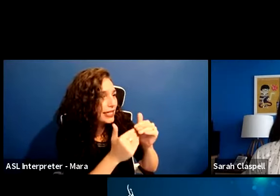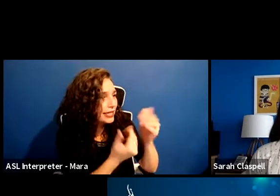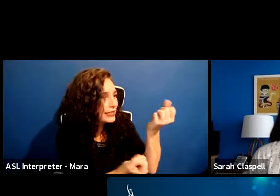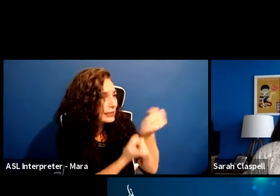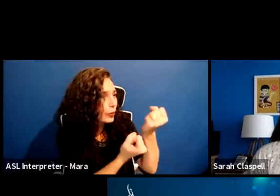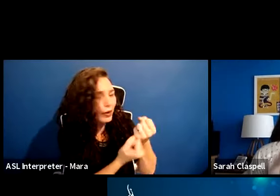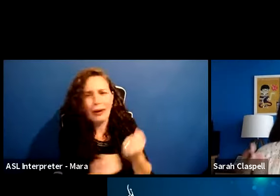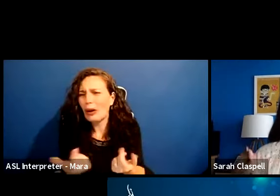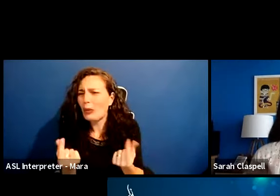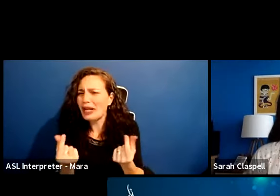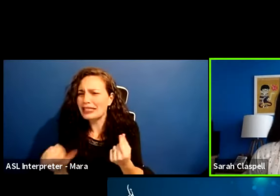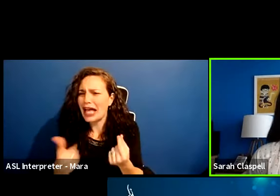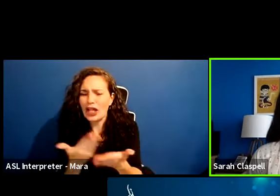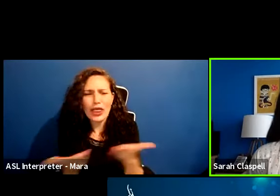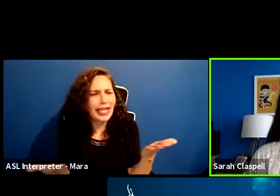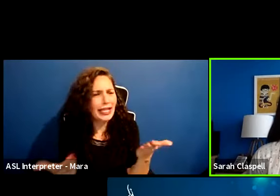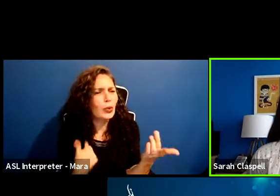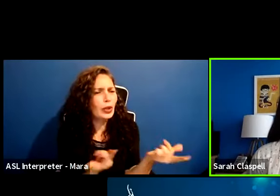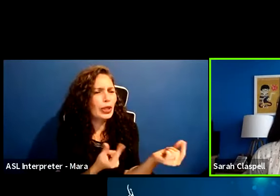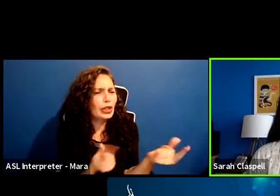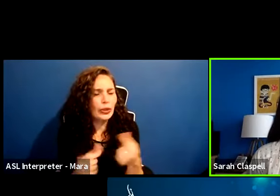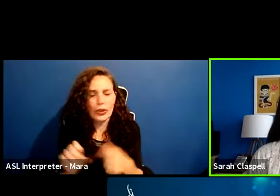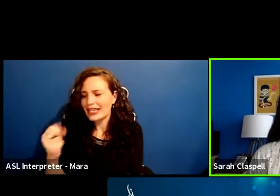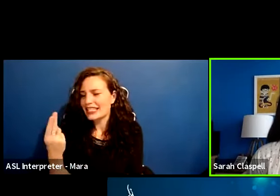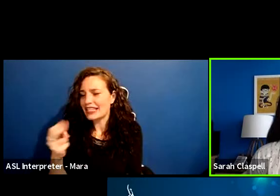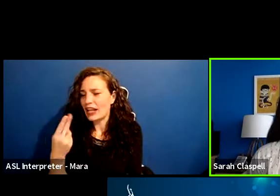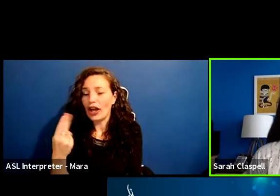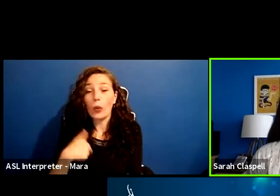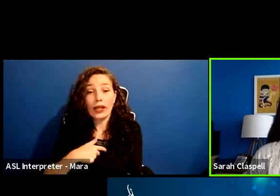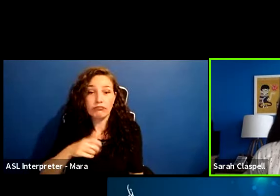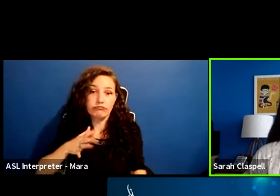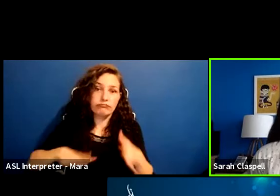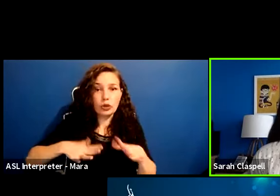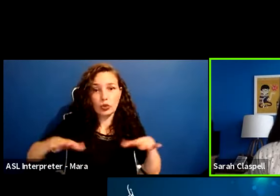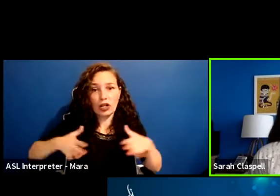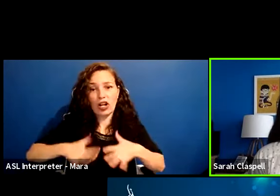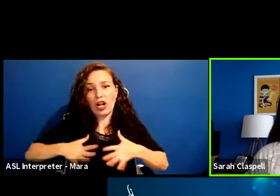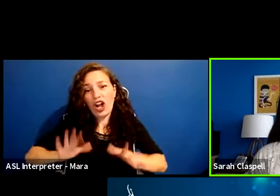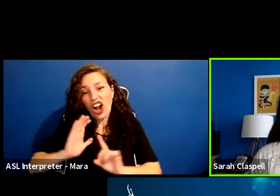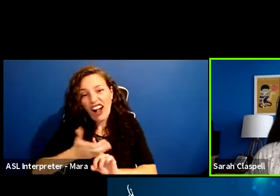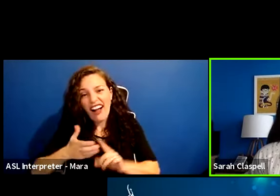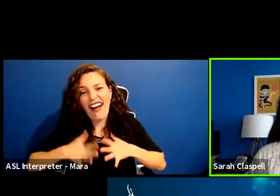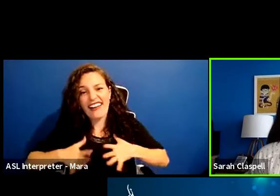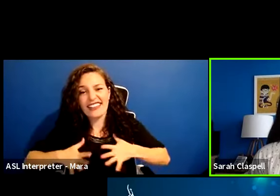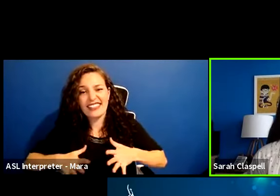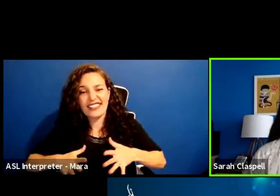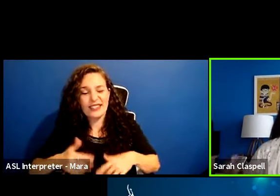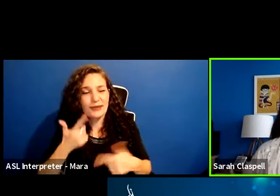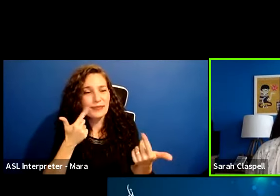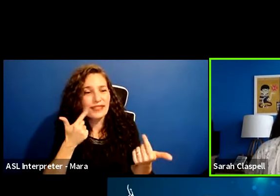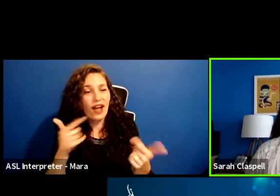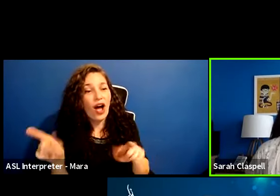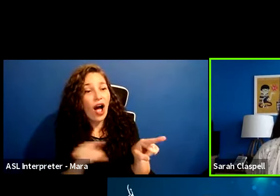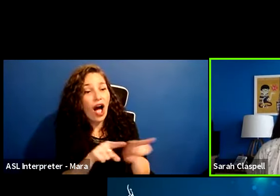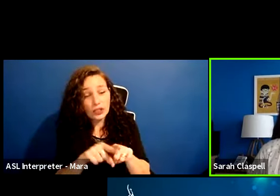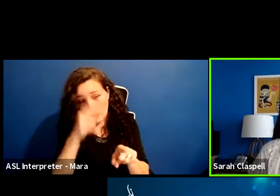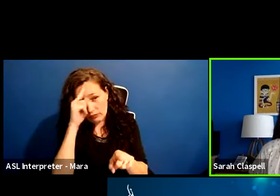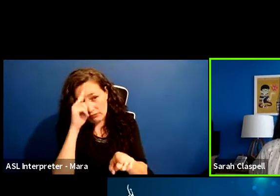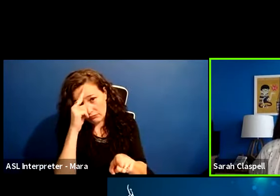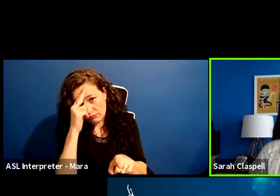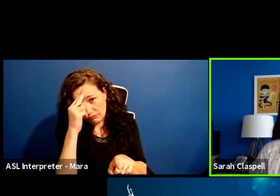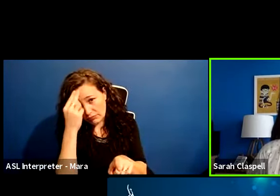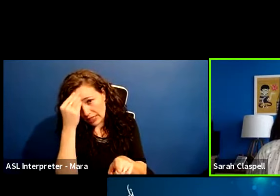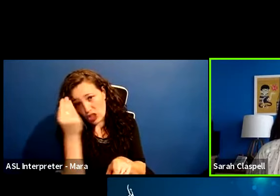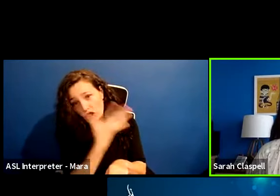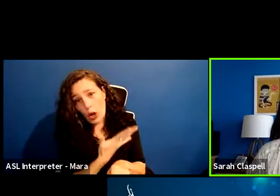do anything for any other costumes. Um, yeah. Um, I, uh, and honestly, a lot of that has,